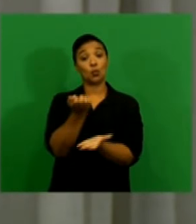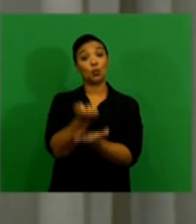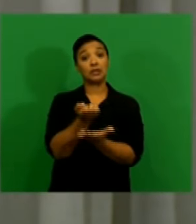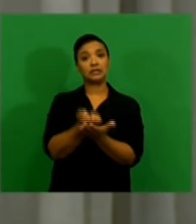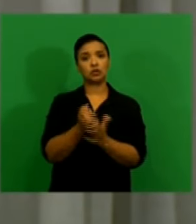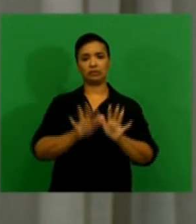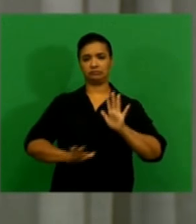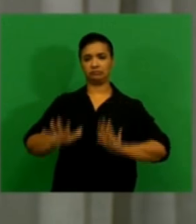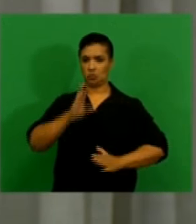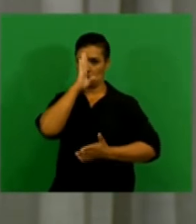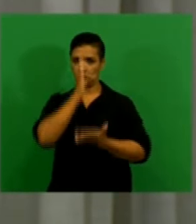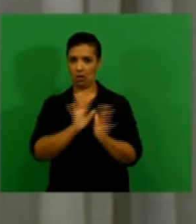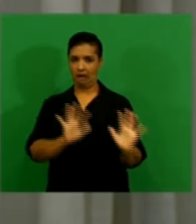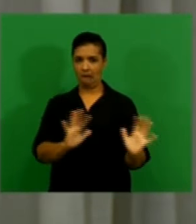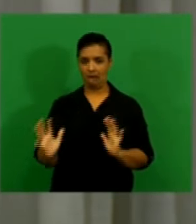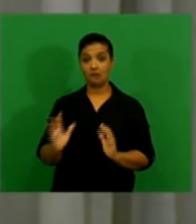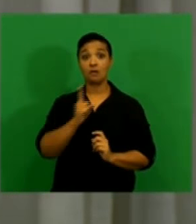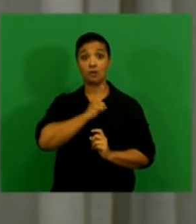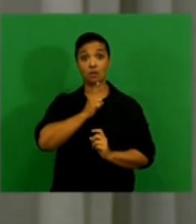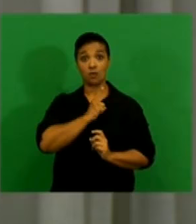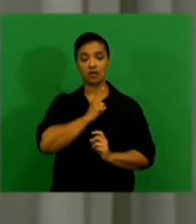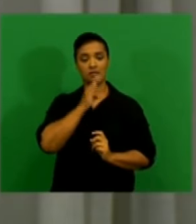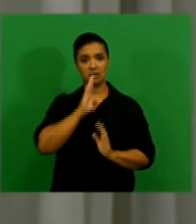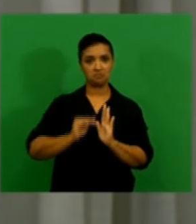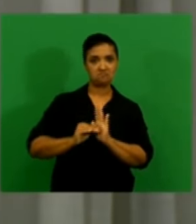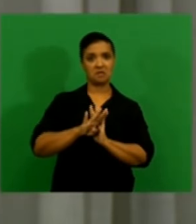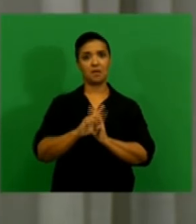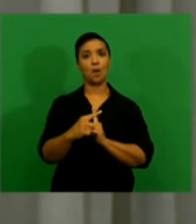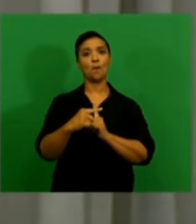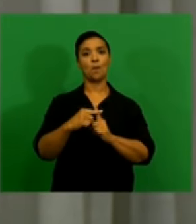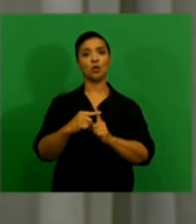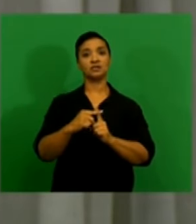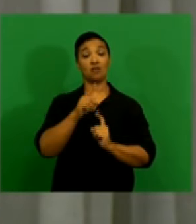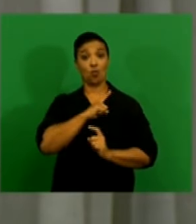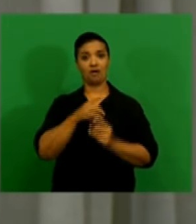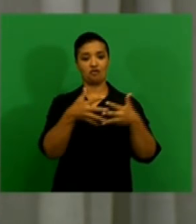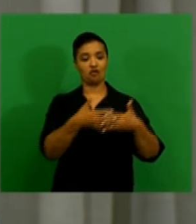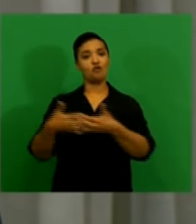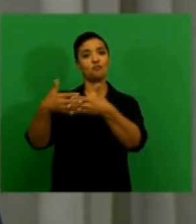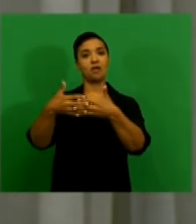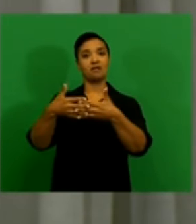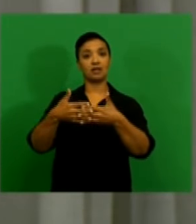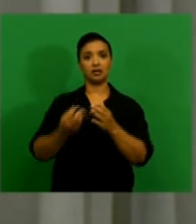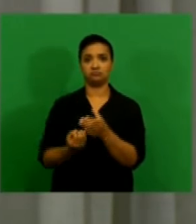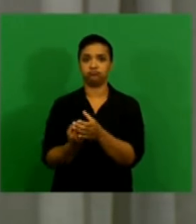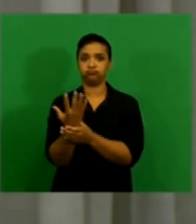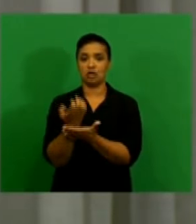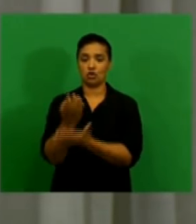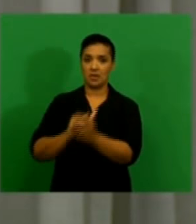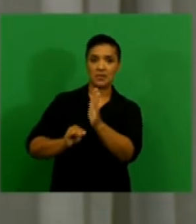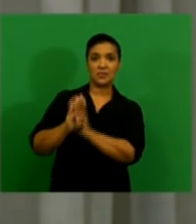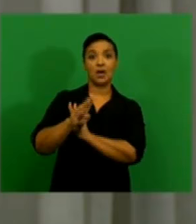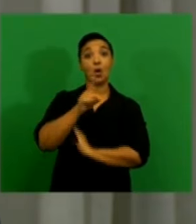remains uncertain despite increased optimism regarding U.S. growth following the U.S.